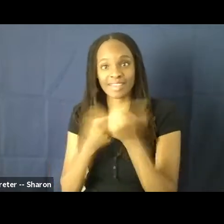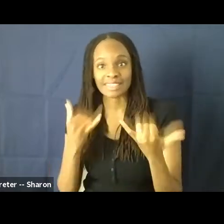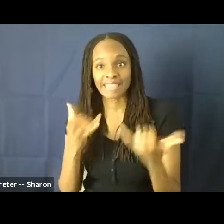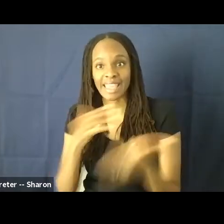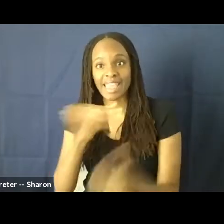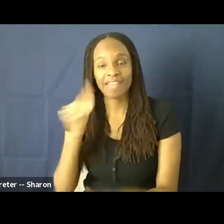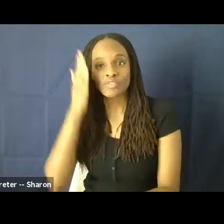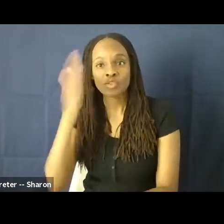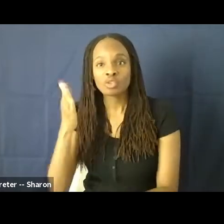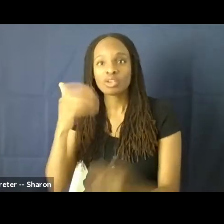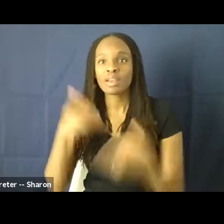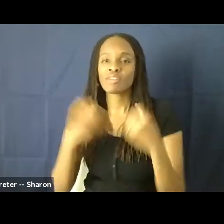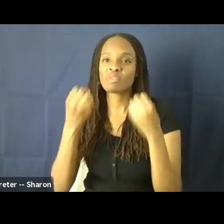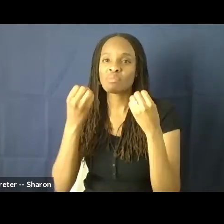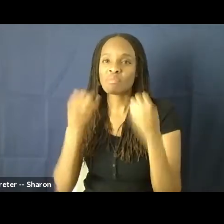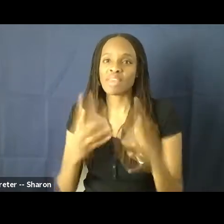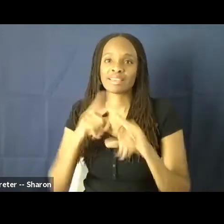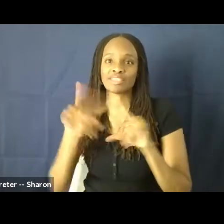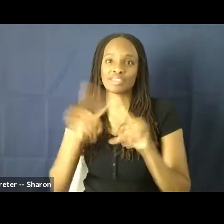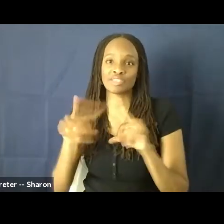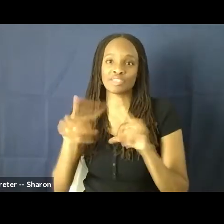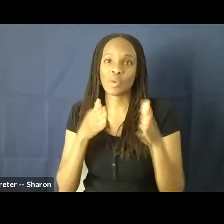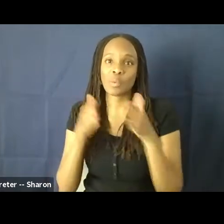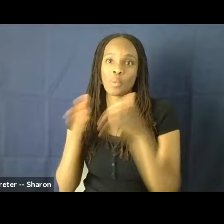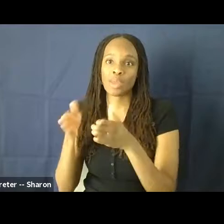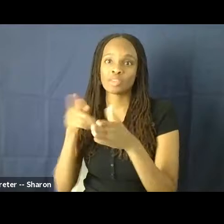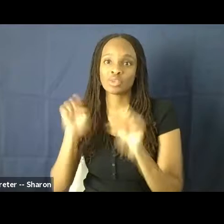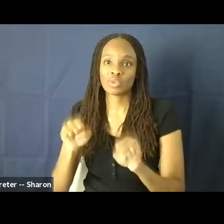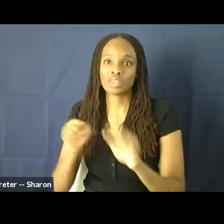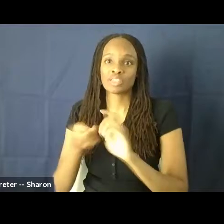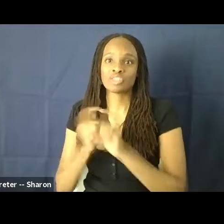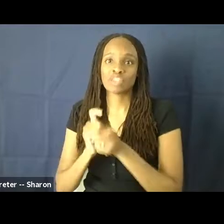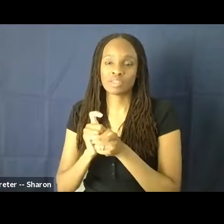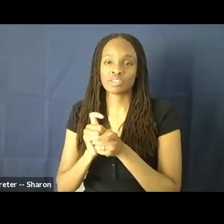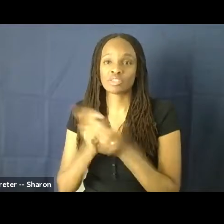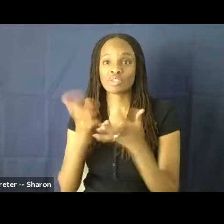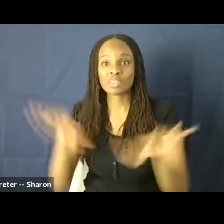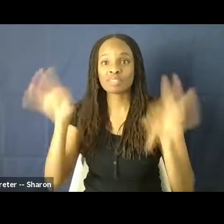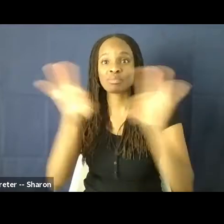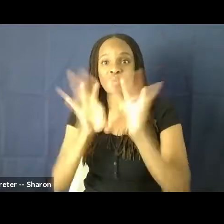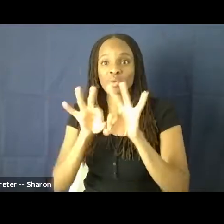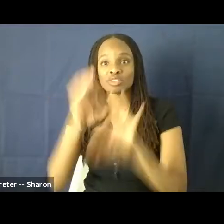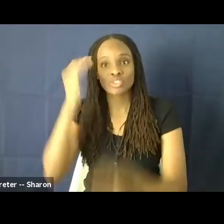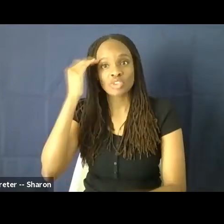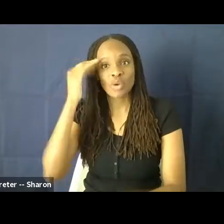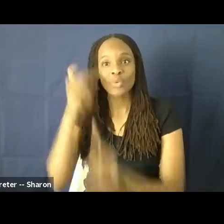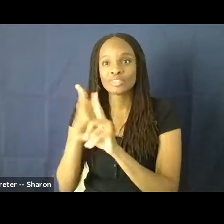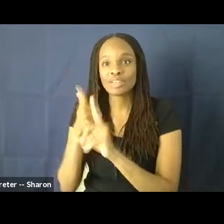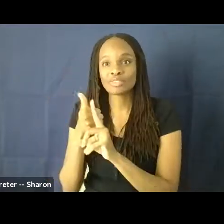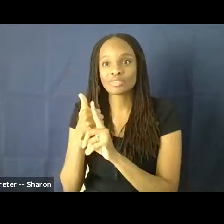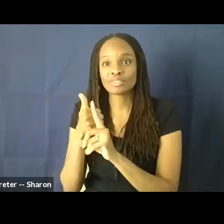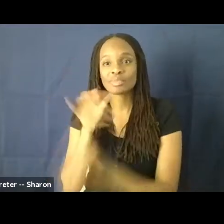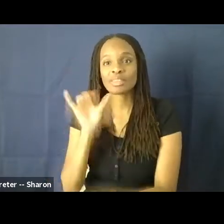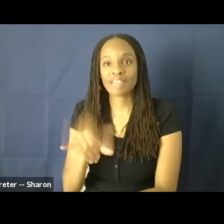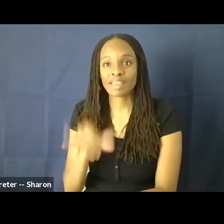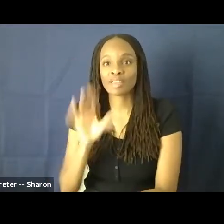there are a lot of different ways that you can make change. So it's important to know yourself that you're